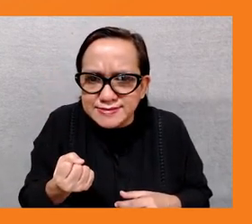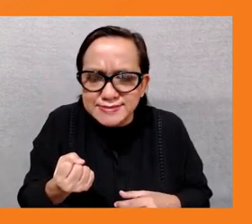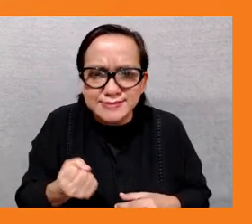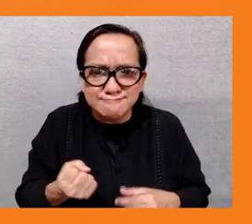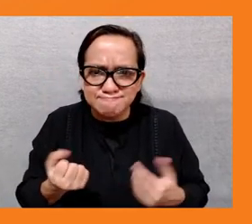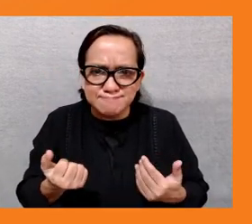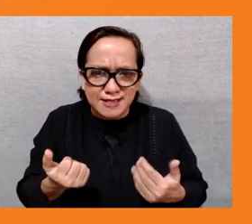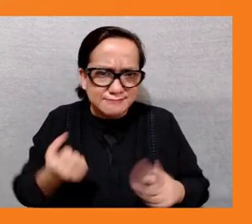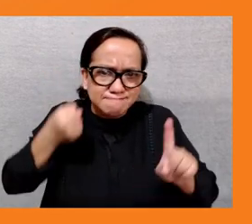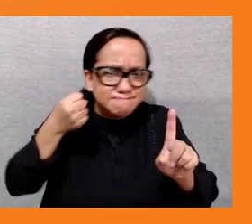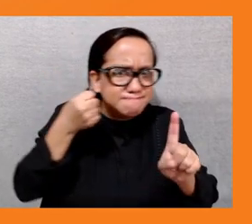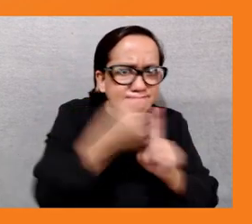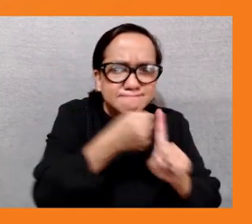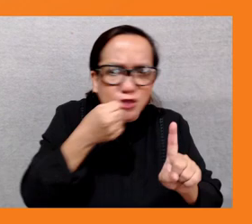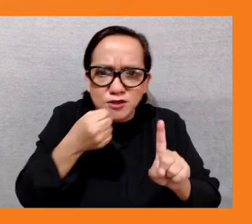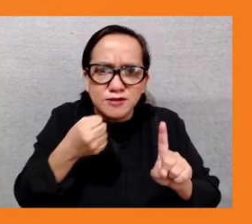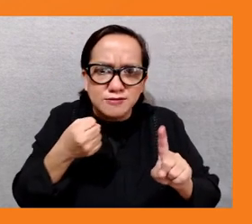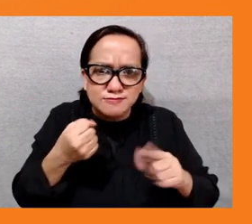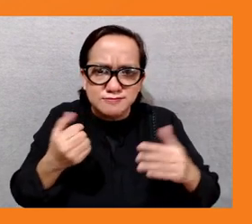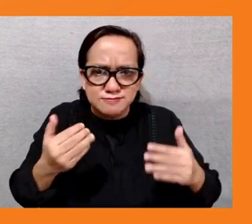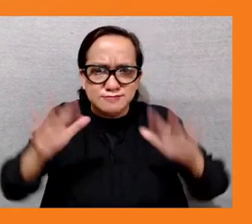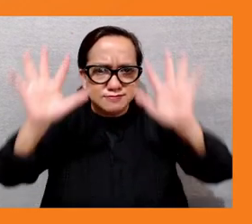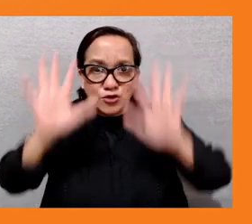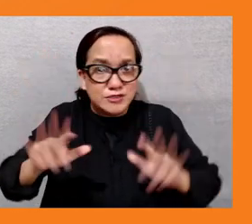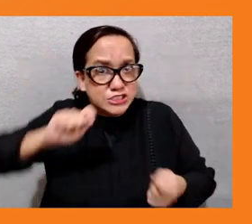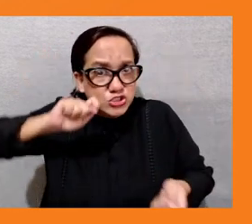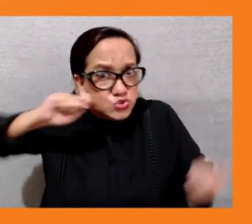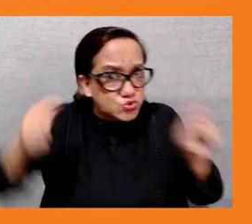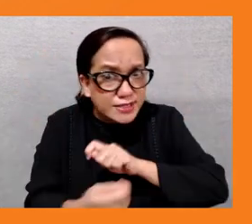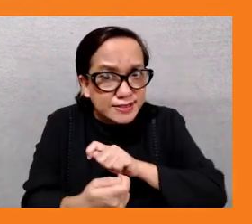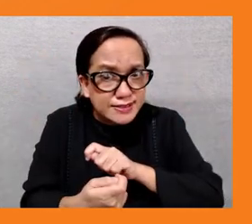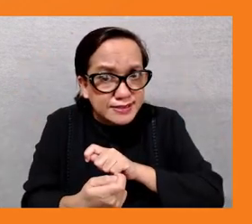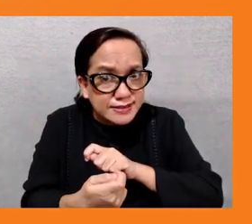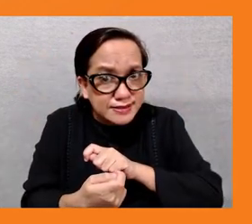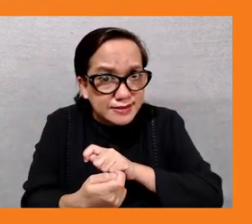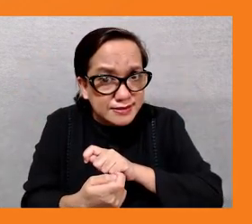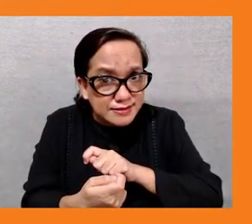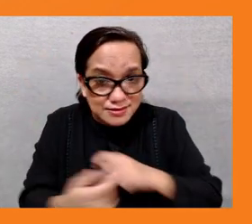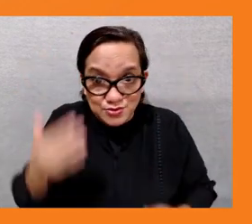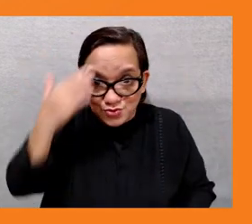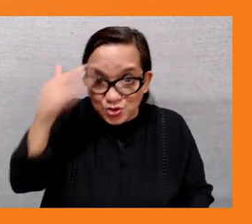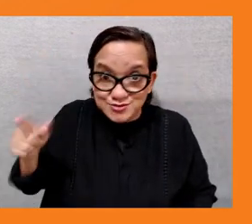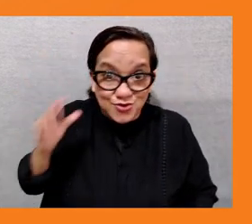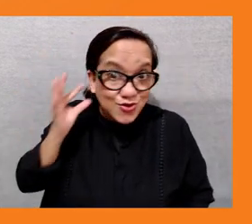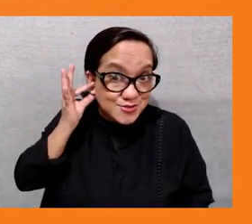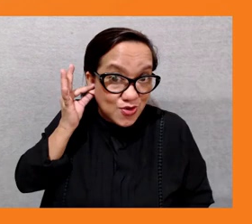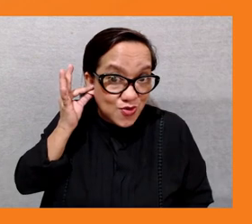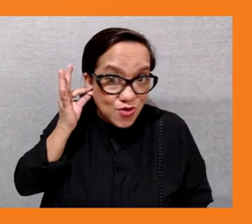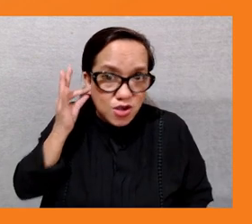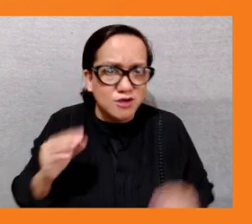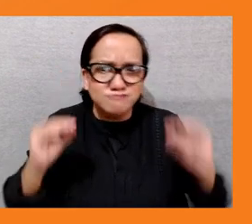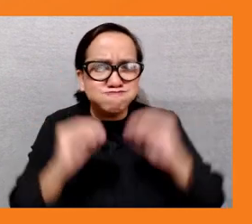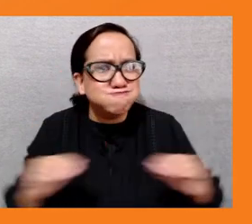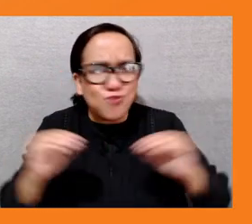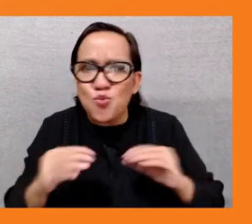further have a negative impact on girls access to education which leads to high number of school up school dropouts